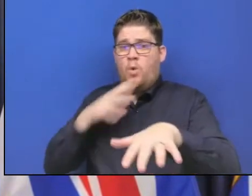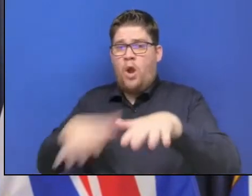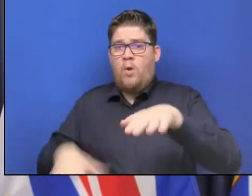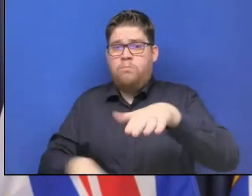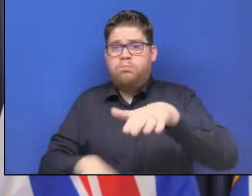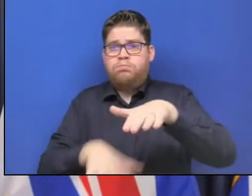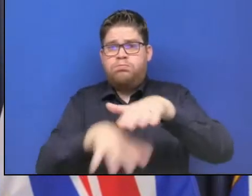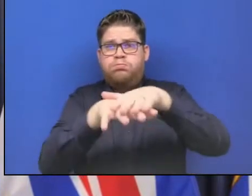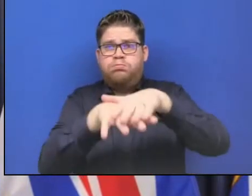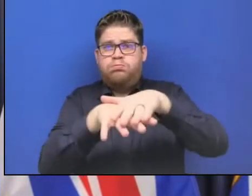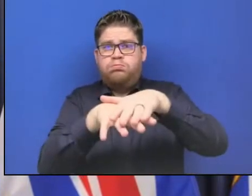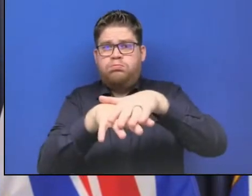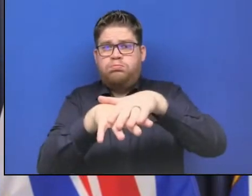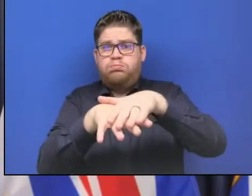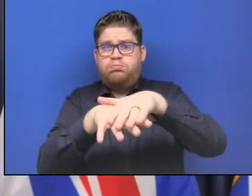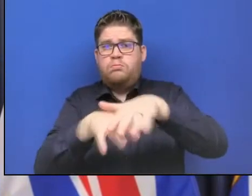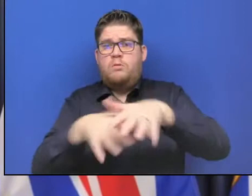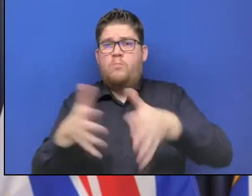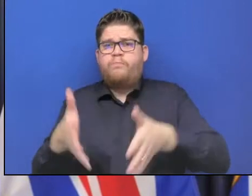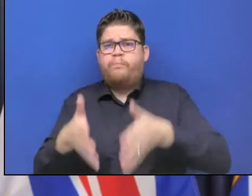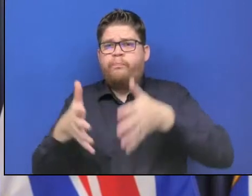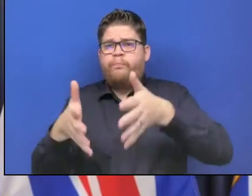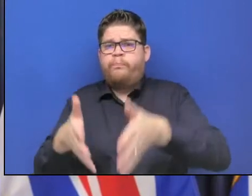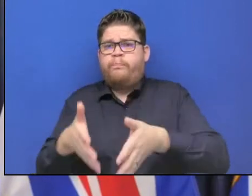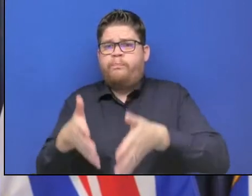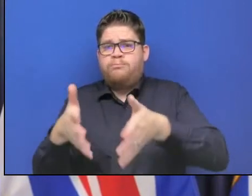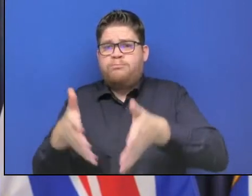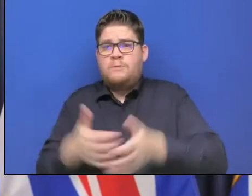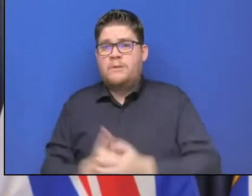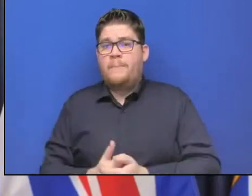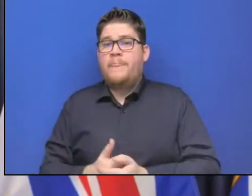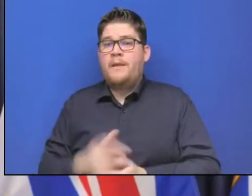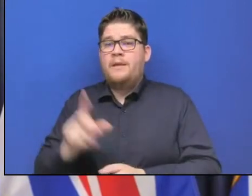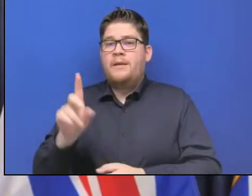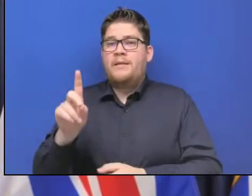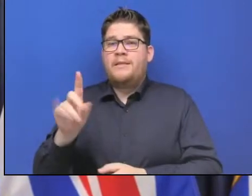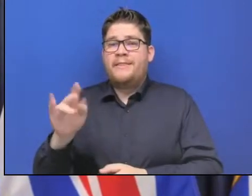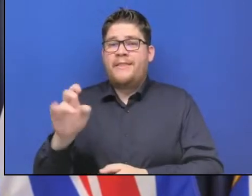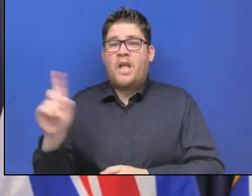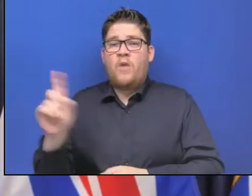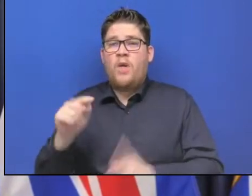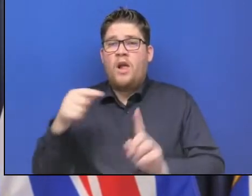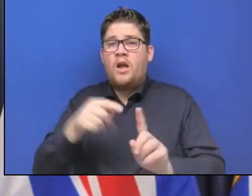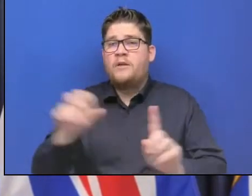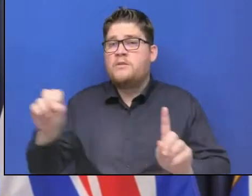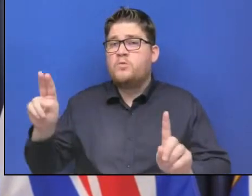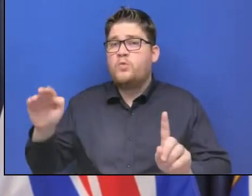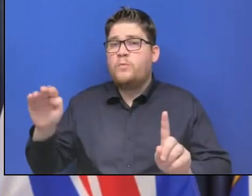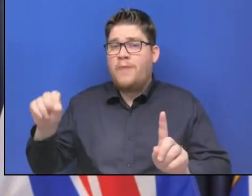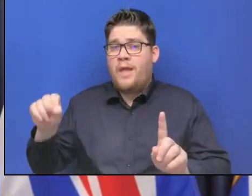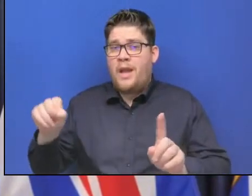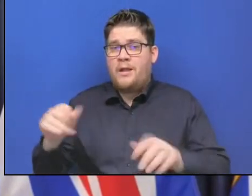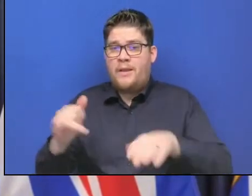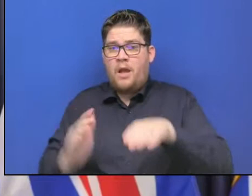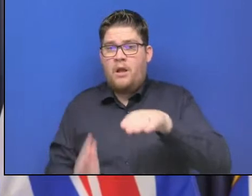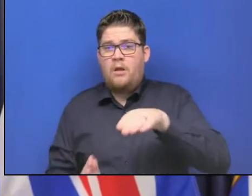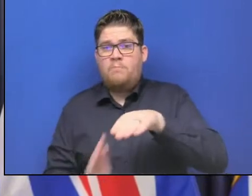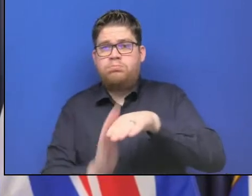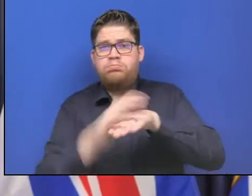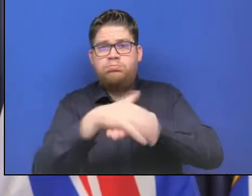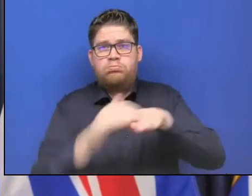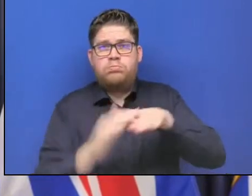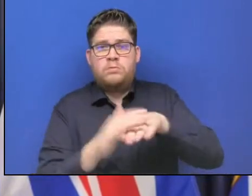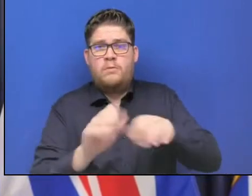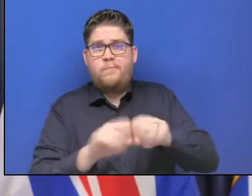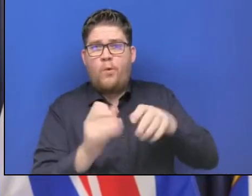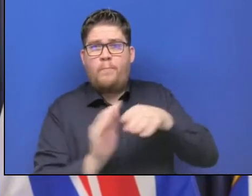pressure. In particular, that Sumas dike where there was an overtopping and a breach which has been repaired. And